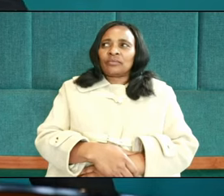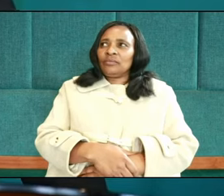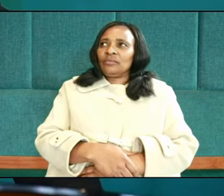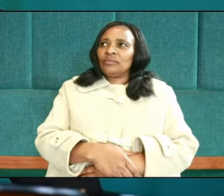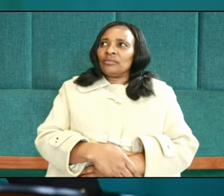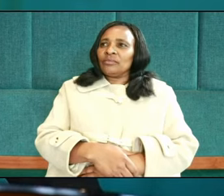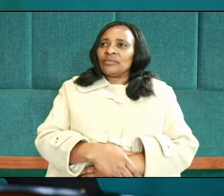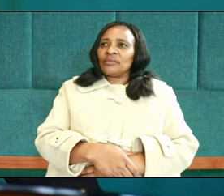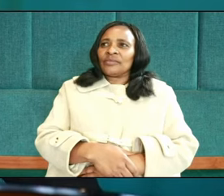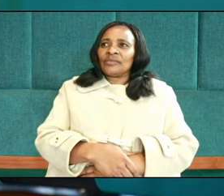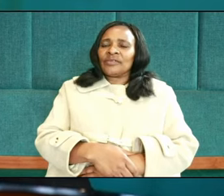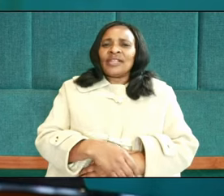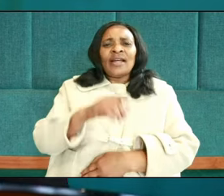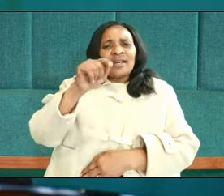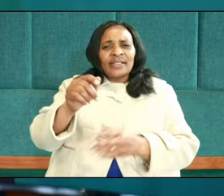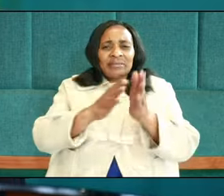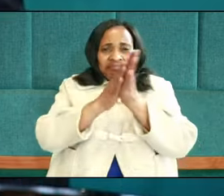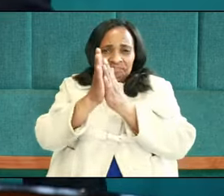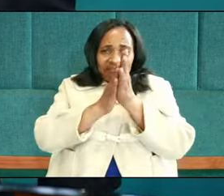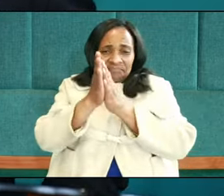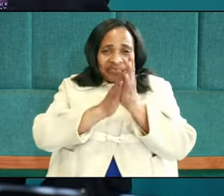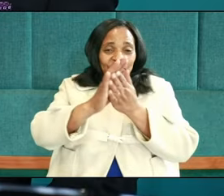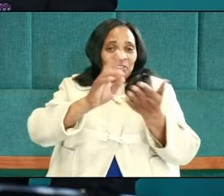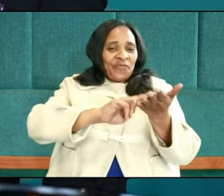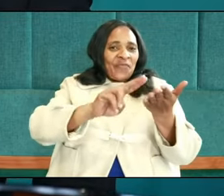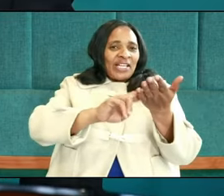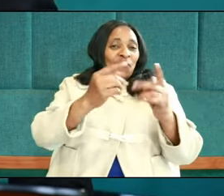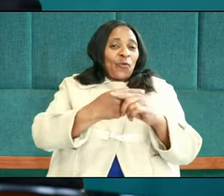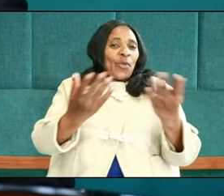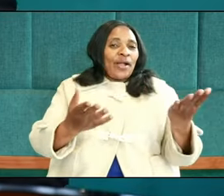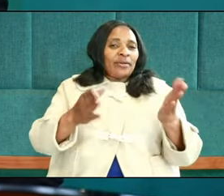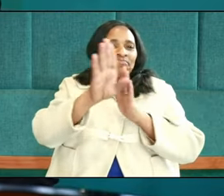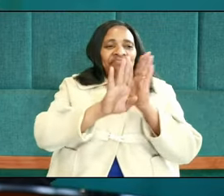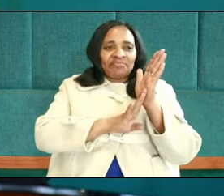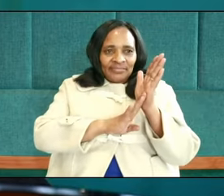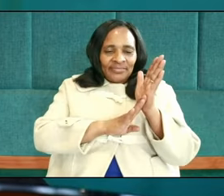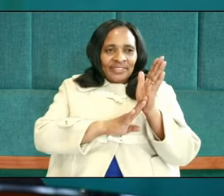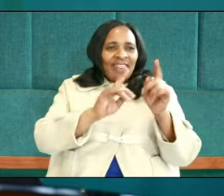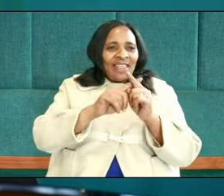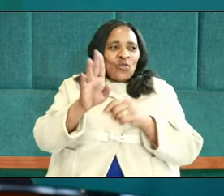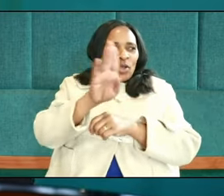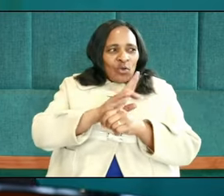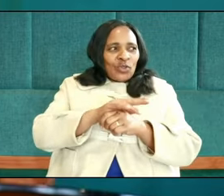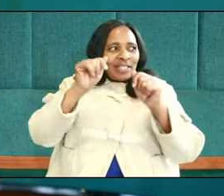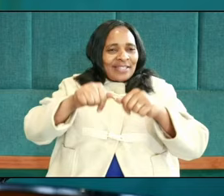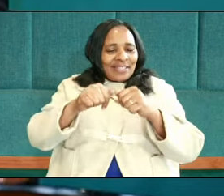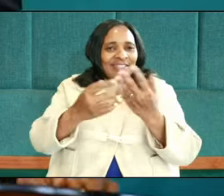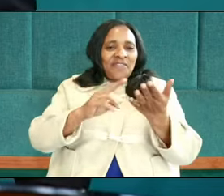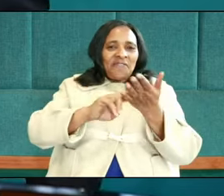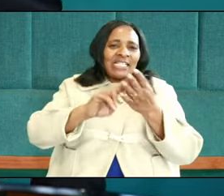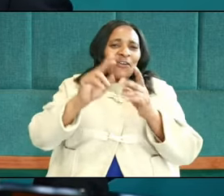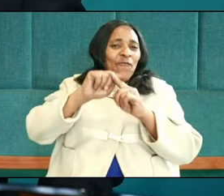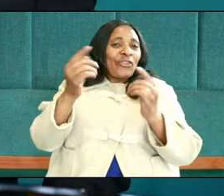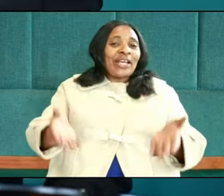Very interesting passage of Scripture, and we're going to use this passage for our